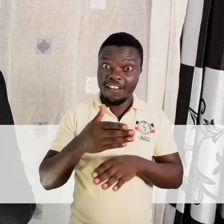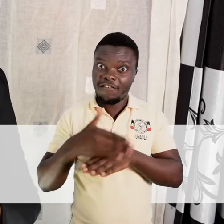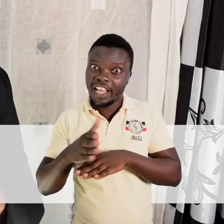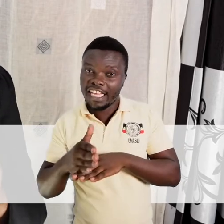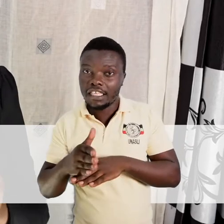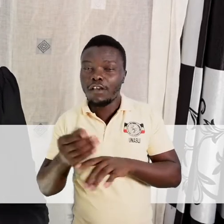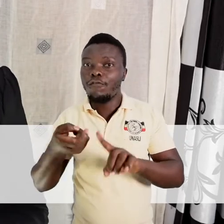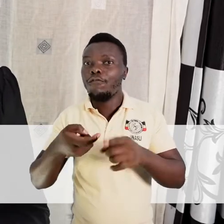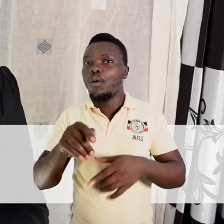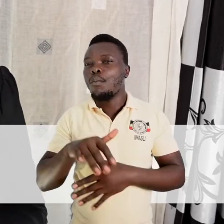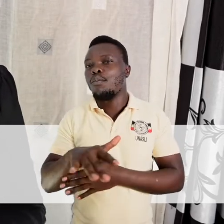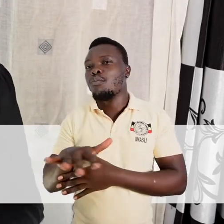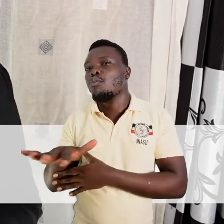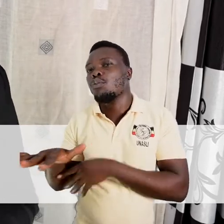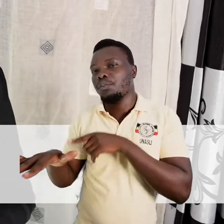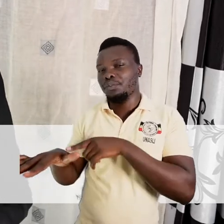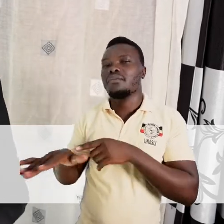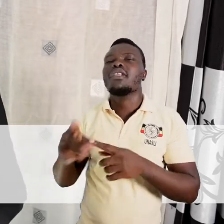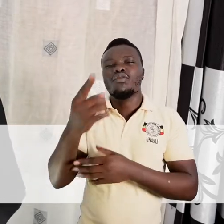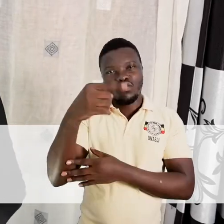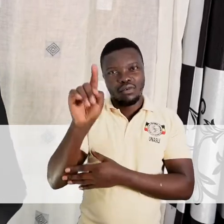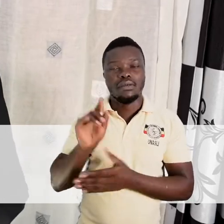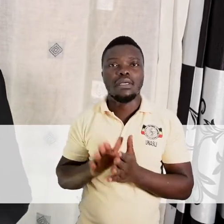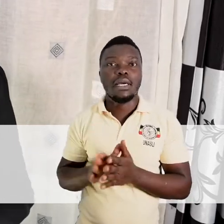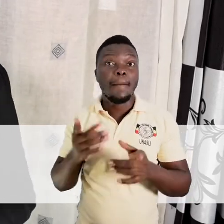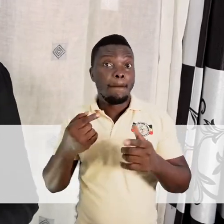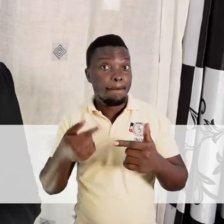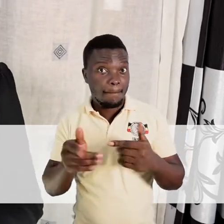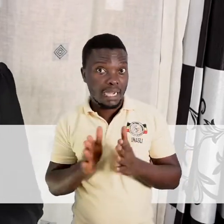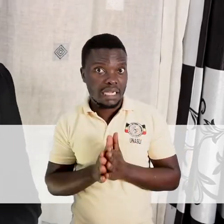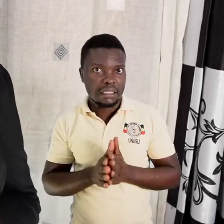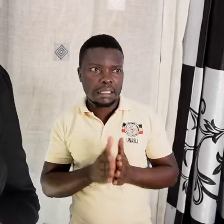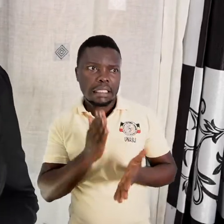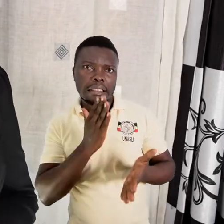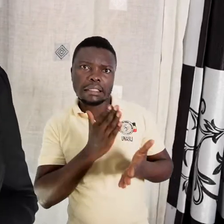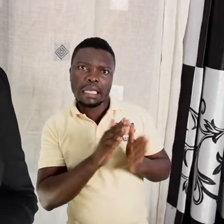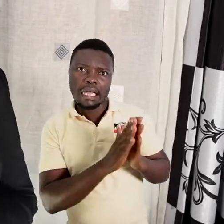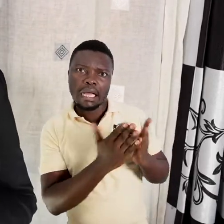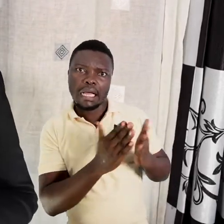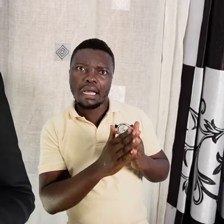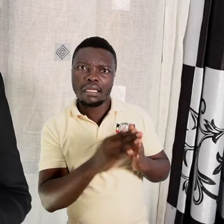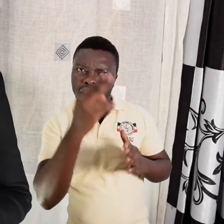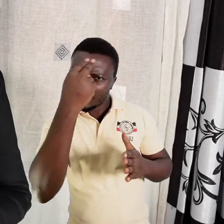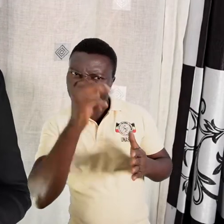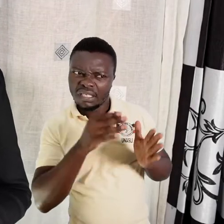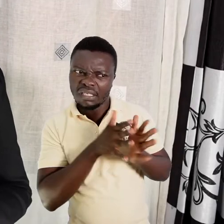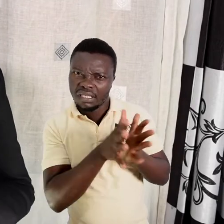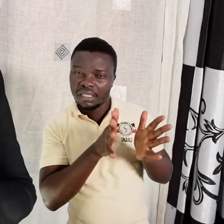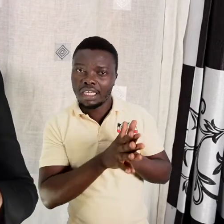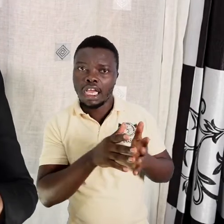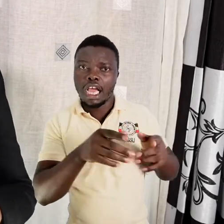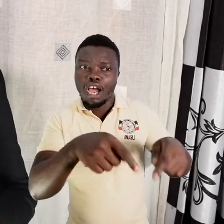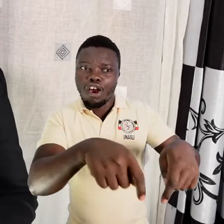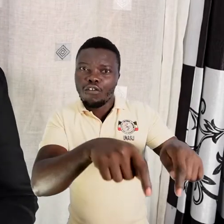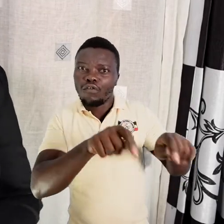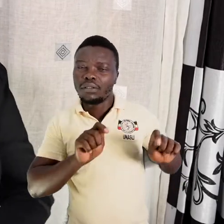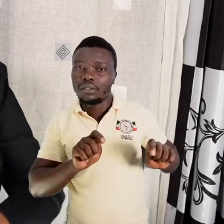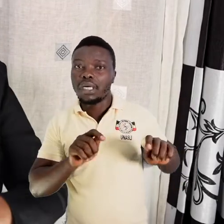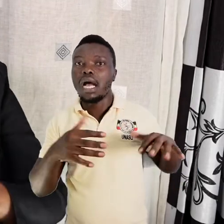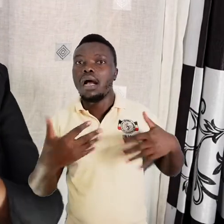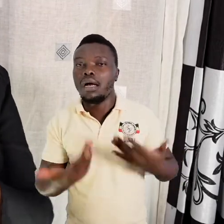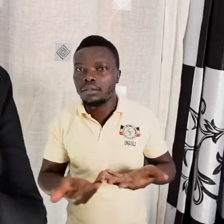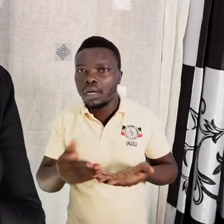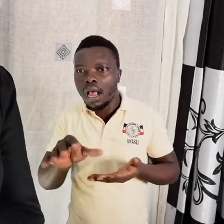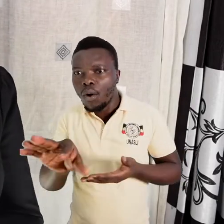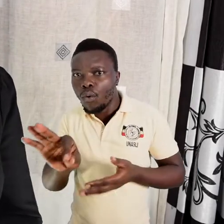you are correct. However, in some books some scholars define fishing as the extraction